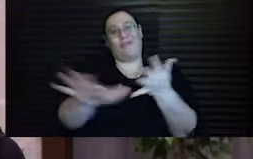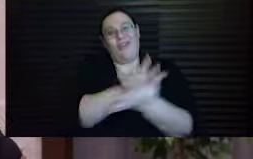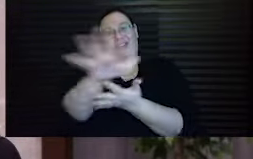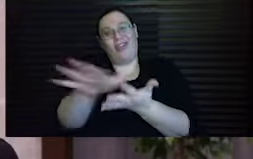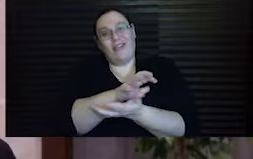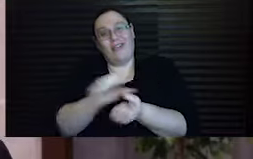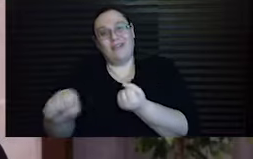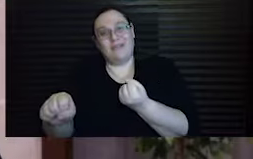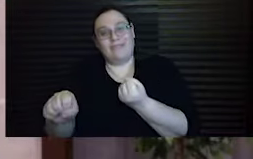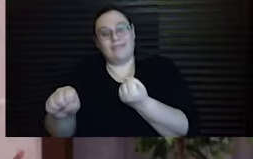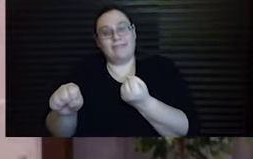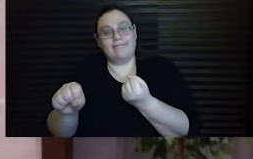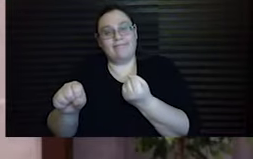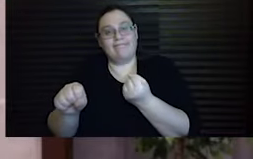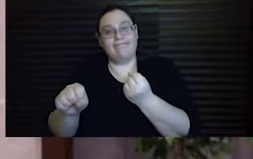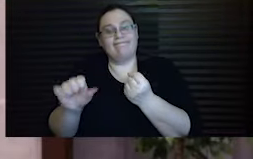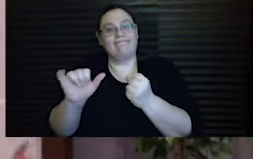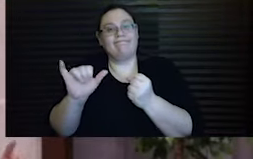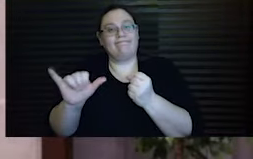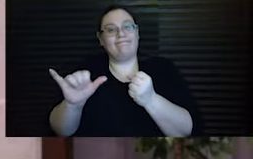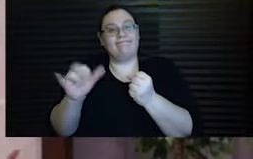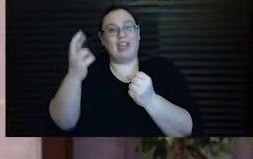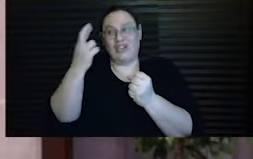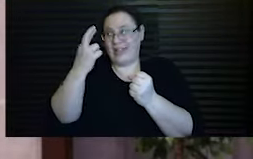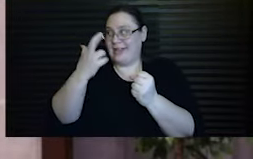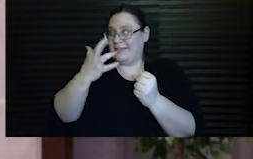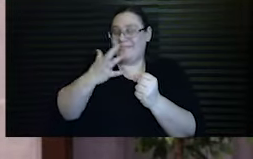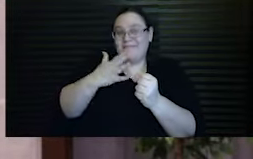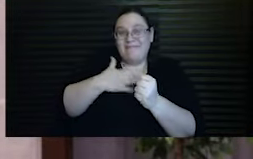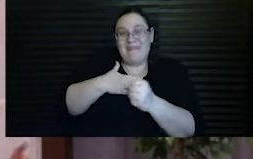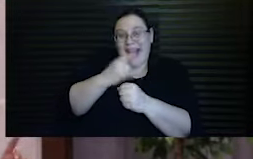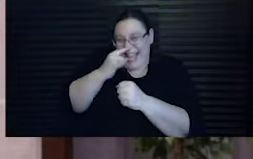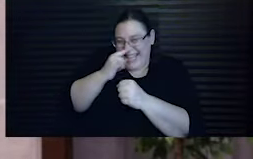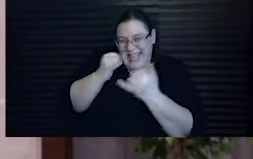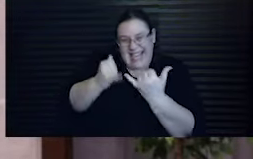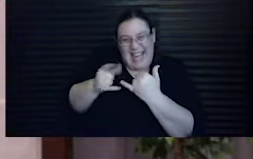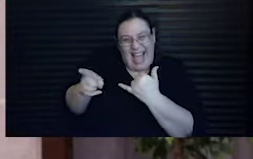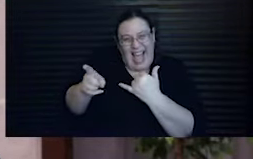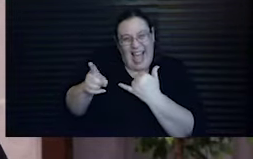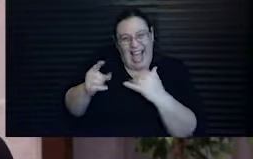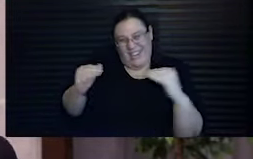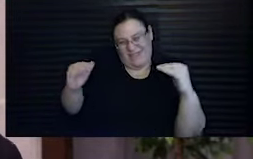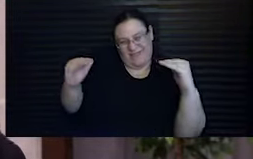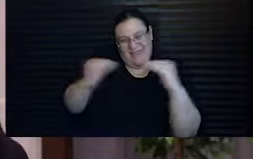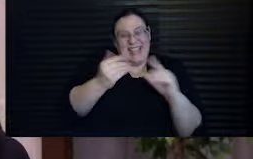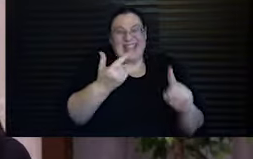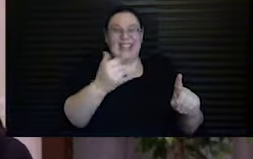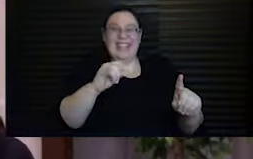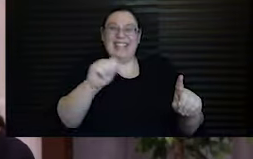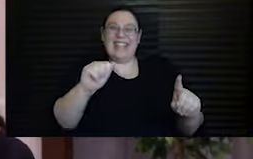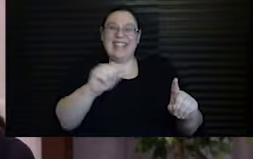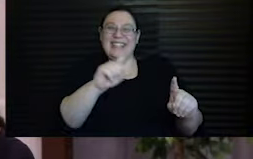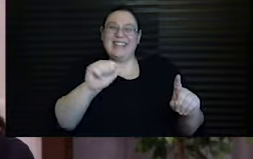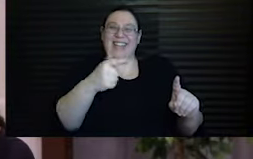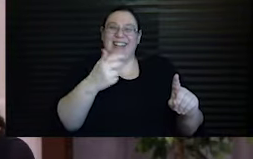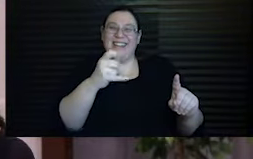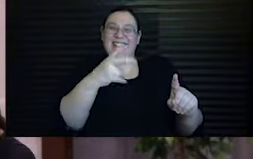And I realized in that moment that my kid right now is fulfilling Gila Zagstein's final wish.